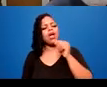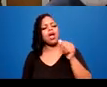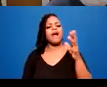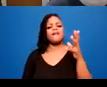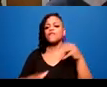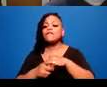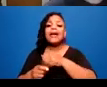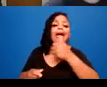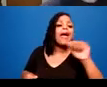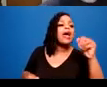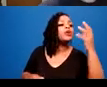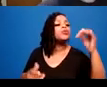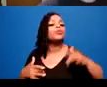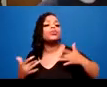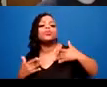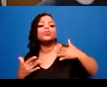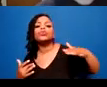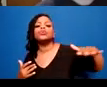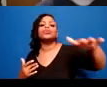fall under flight or freeze.